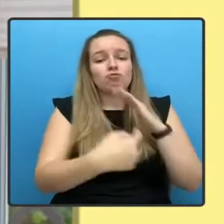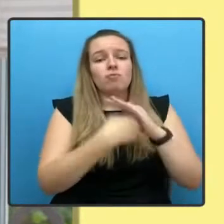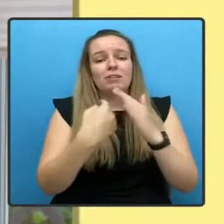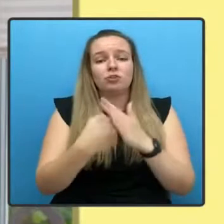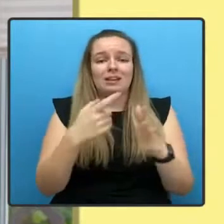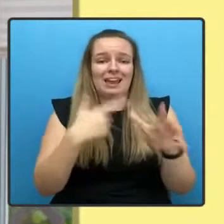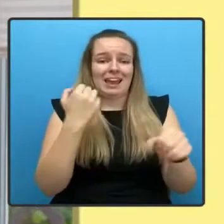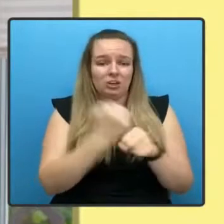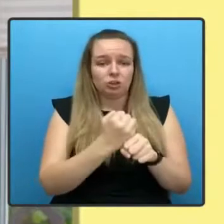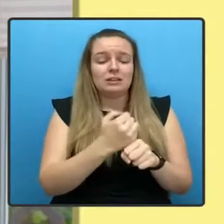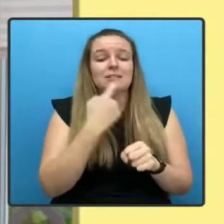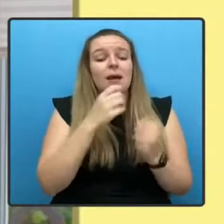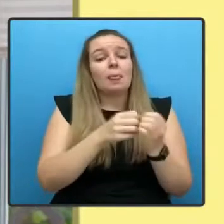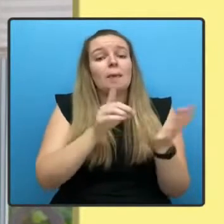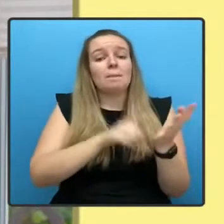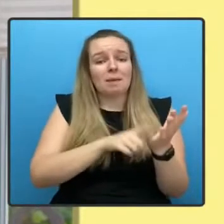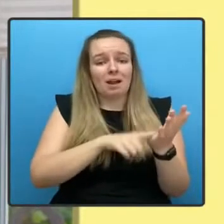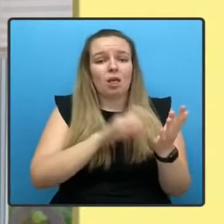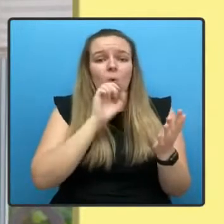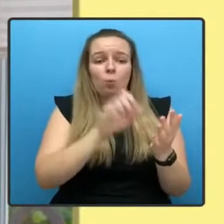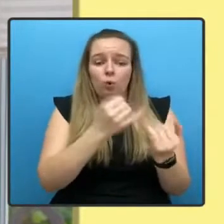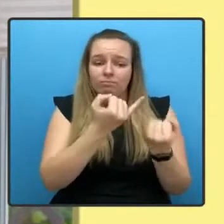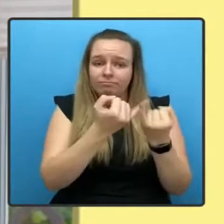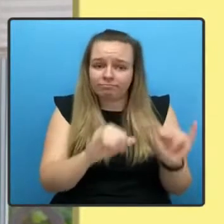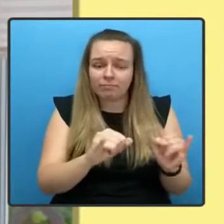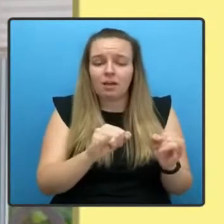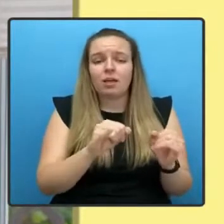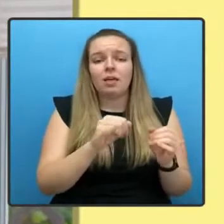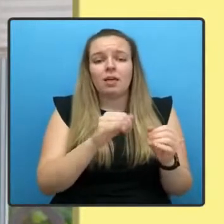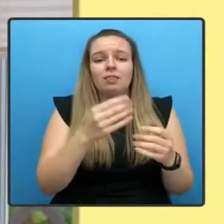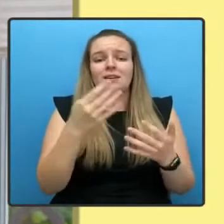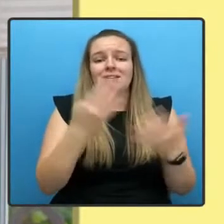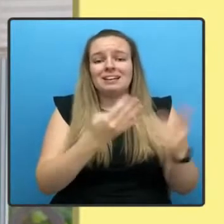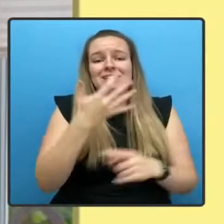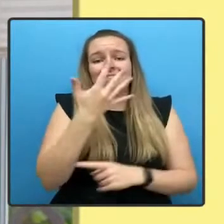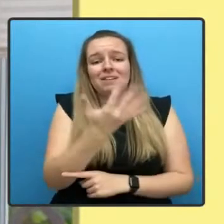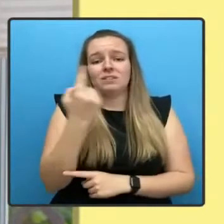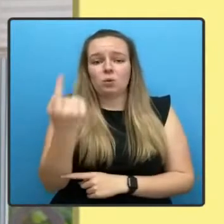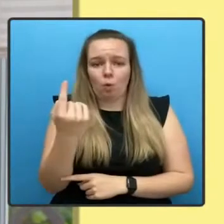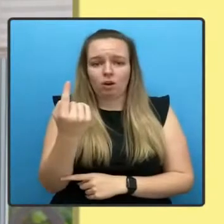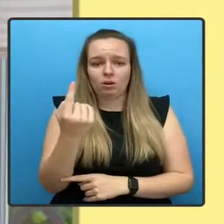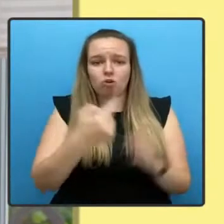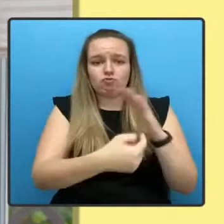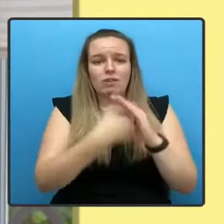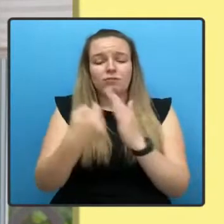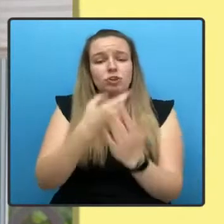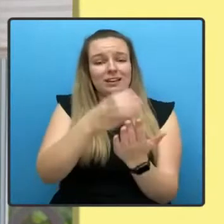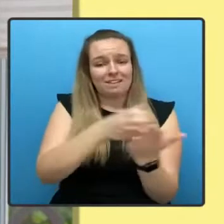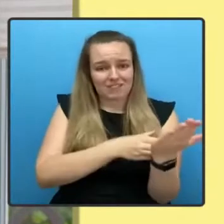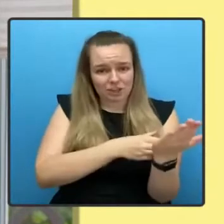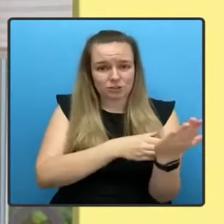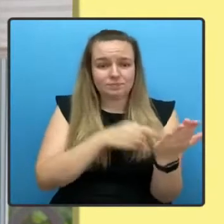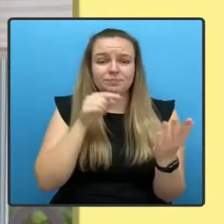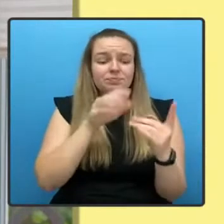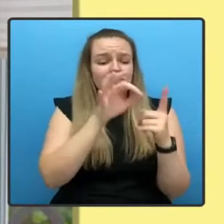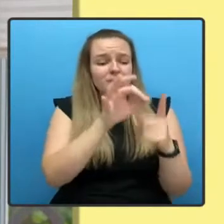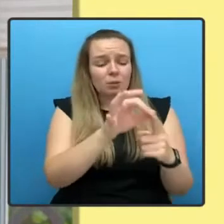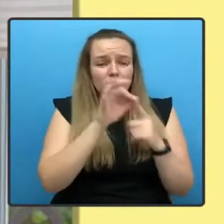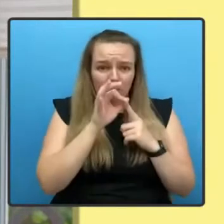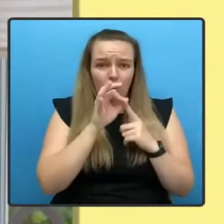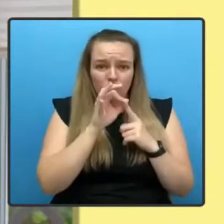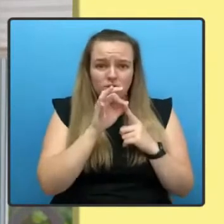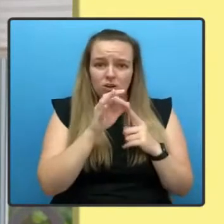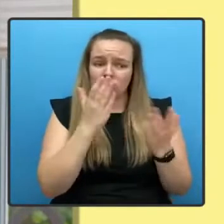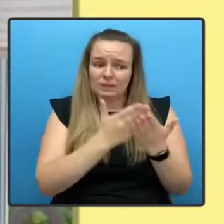1951 refugee convention. These proposals are a stain on this Westminster government. They run